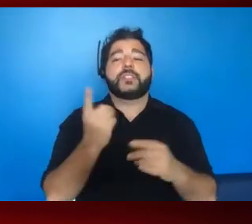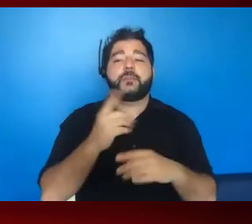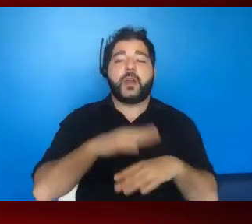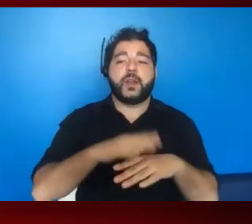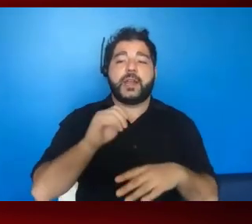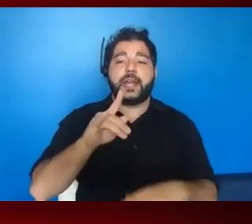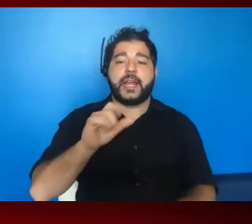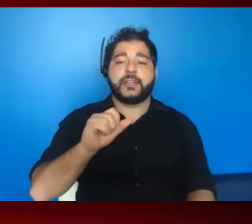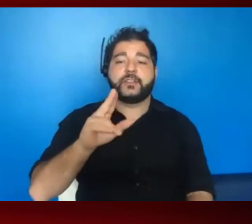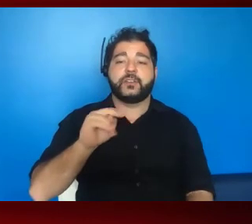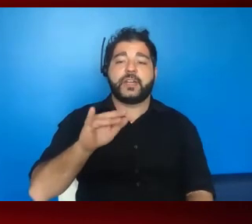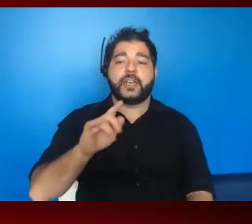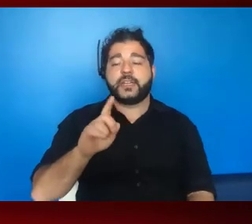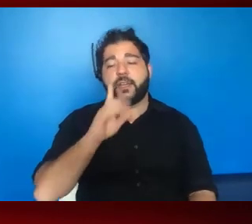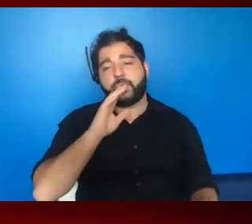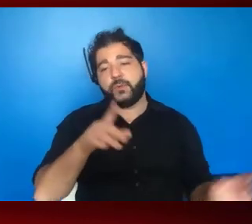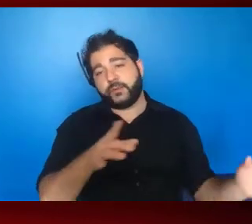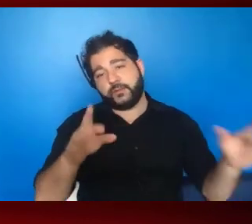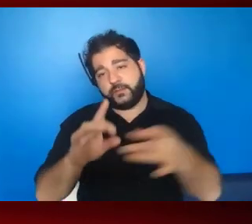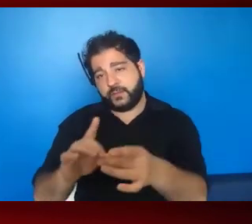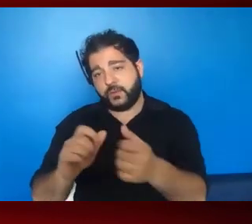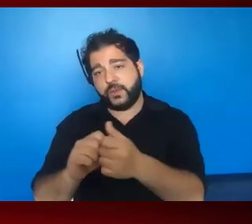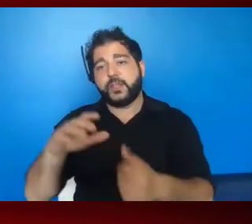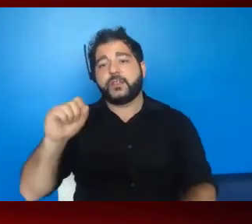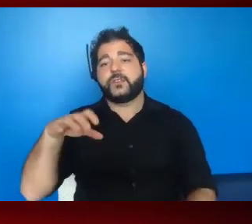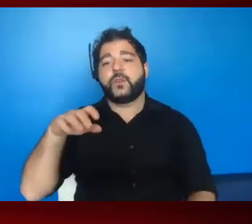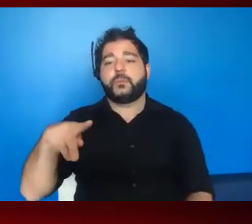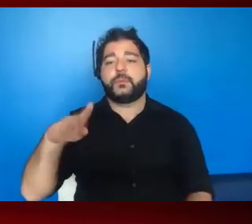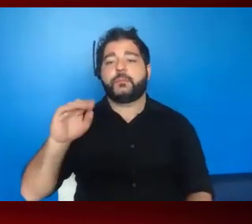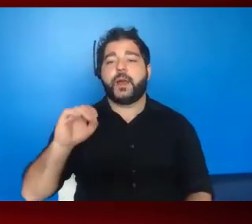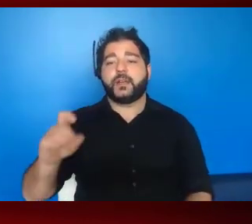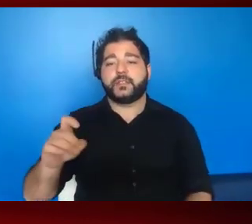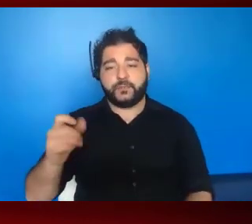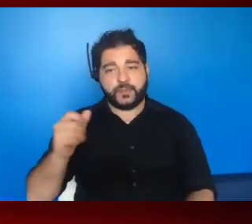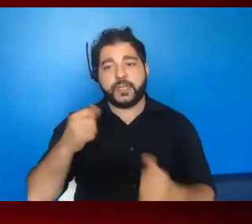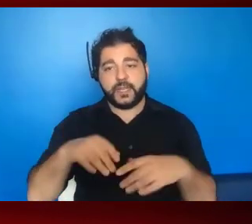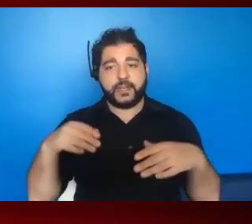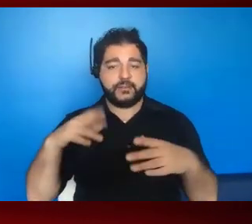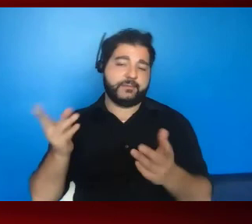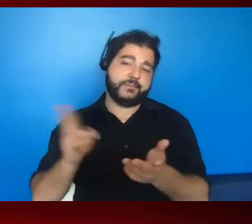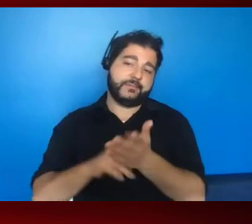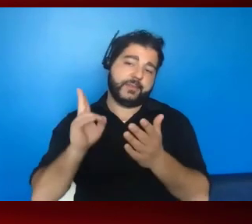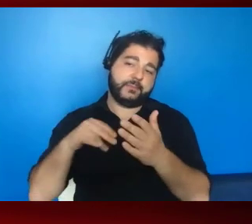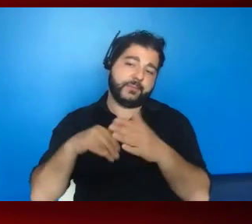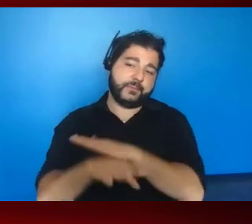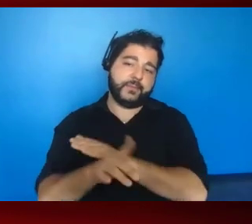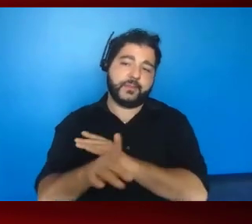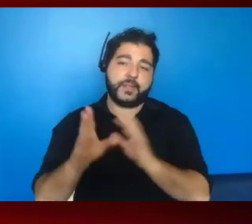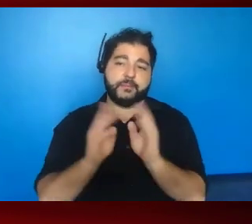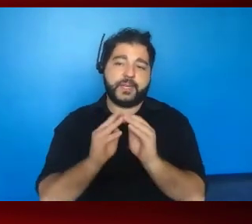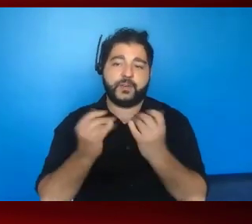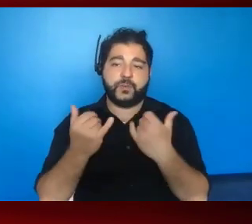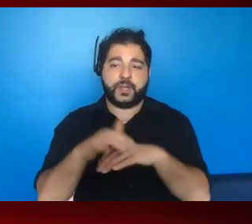United side and they'll put you in touch with soapbox and, um, um, so that we can get you in and then you have to come to that meeting tonight.